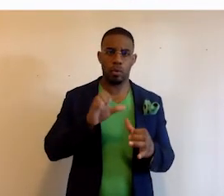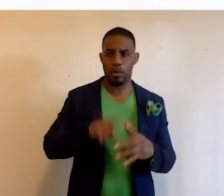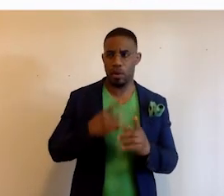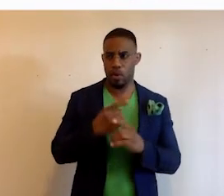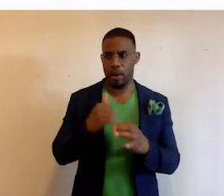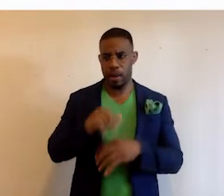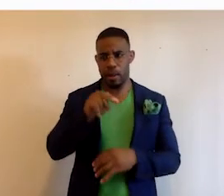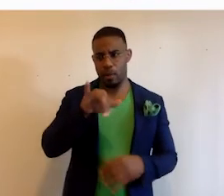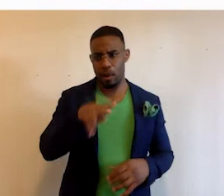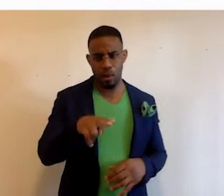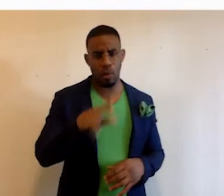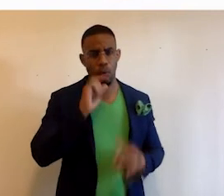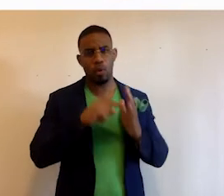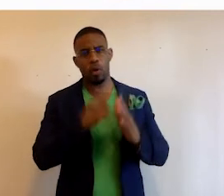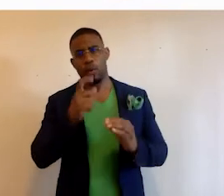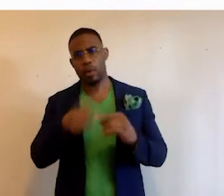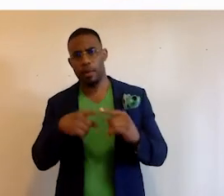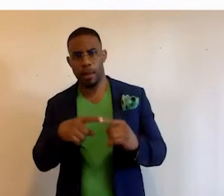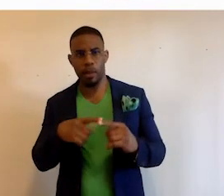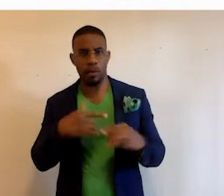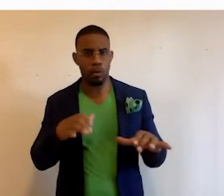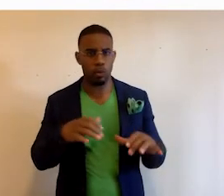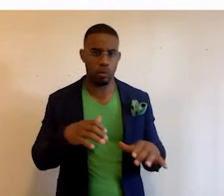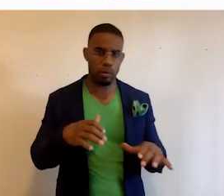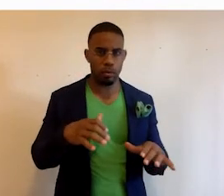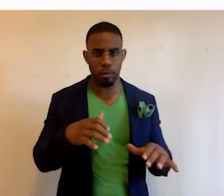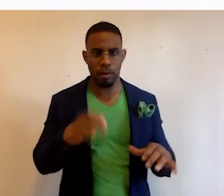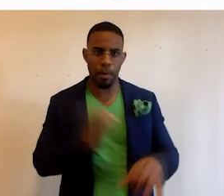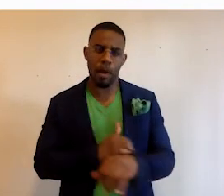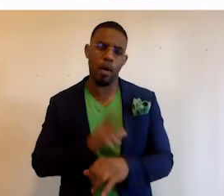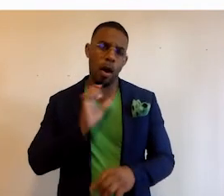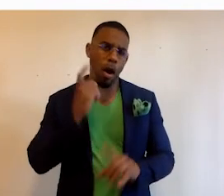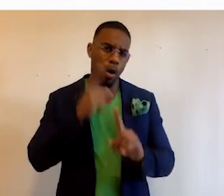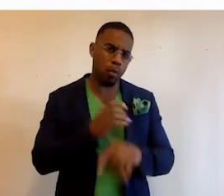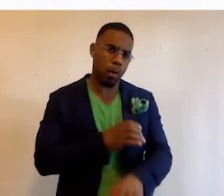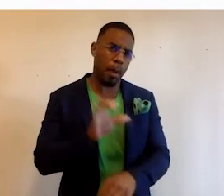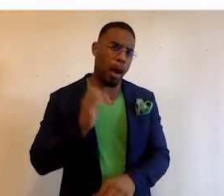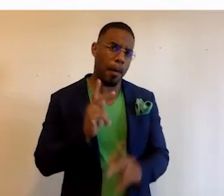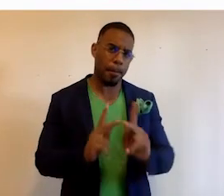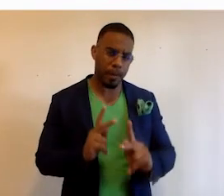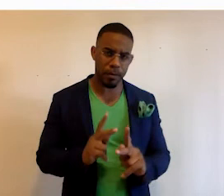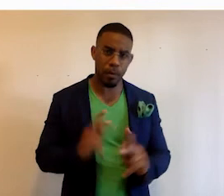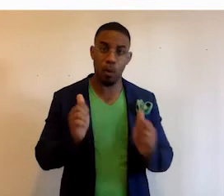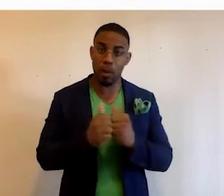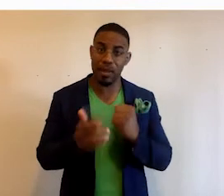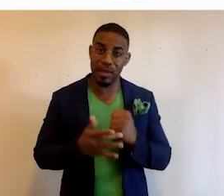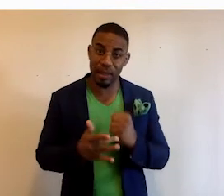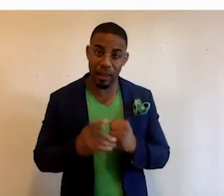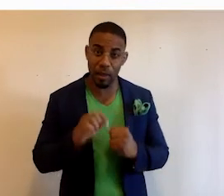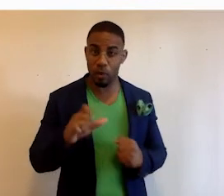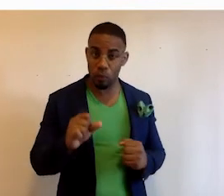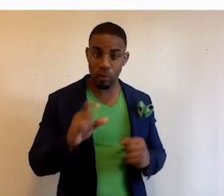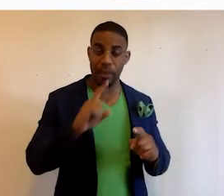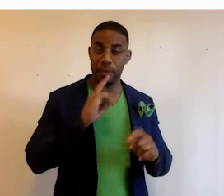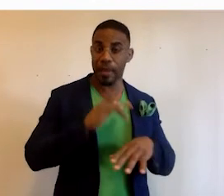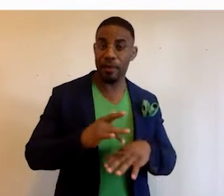now with NYU and we'll show you a little bit about what we're doing. But our real goal is to empower our people with technology tools that